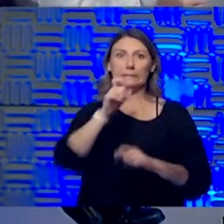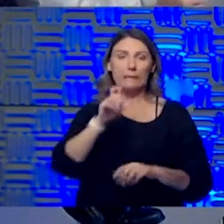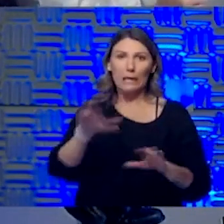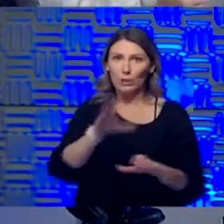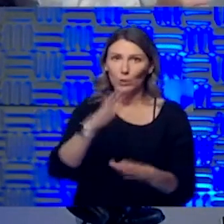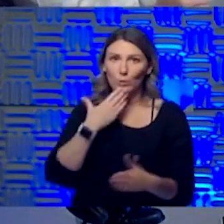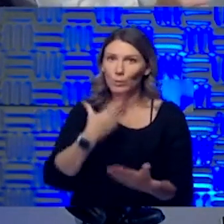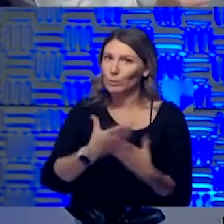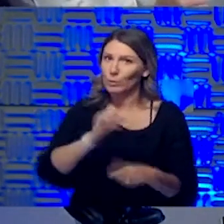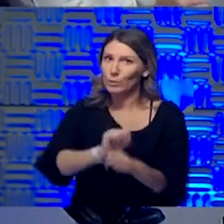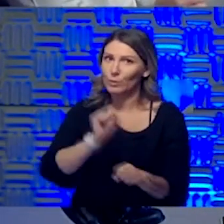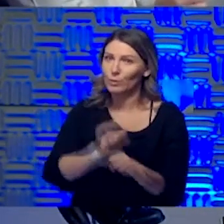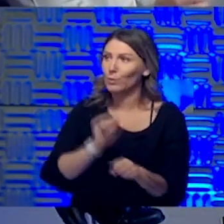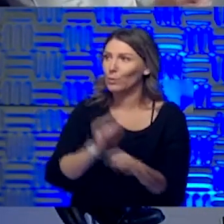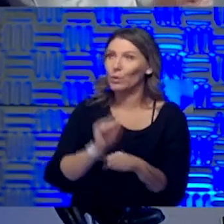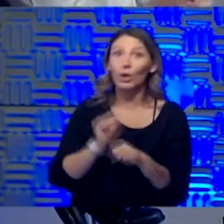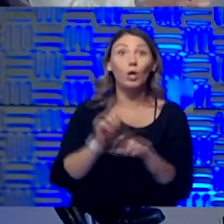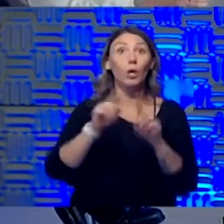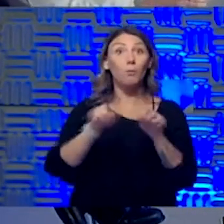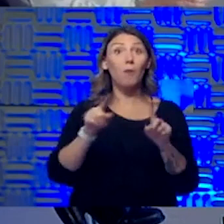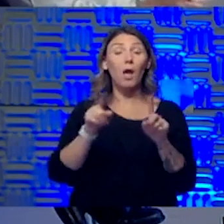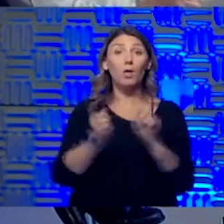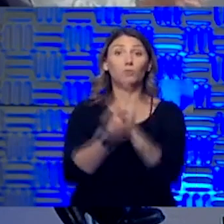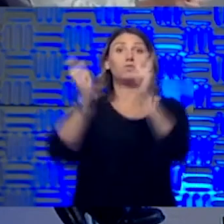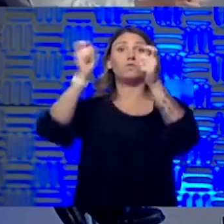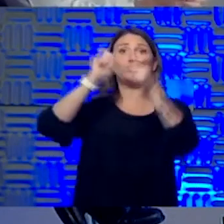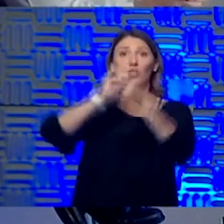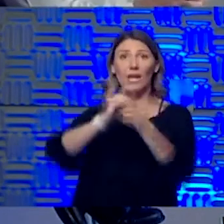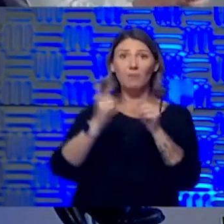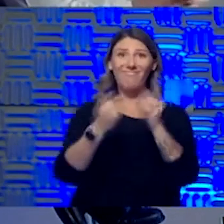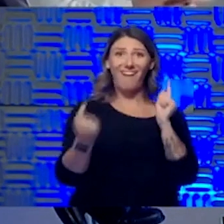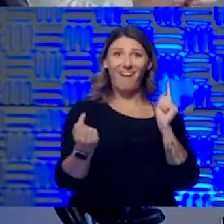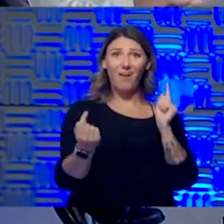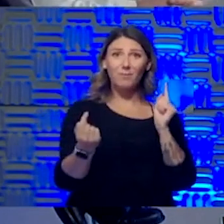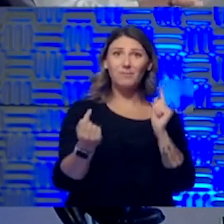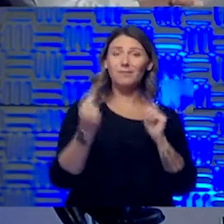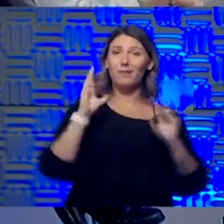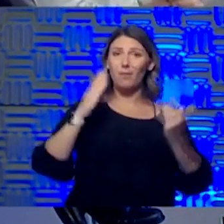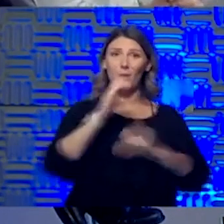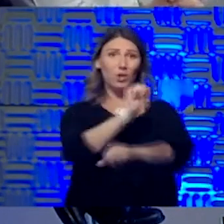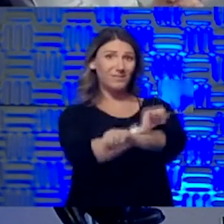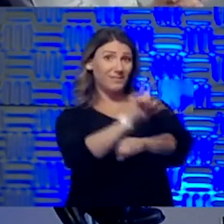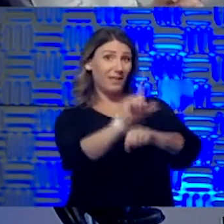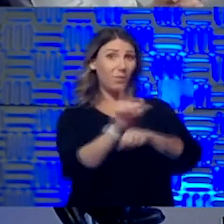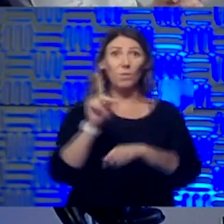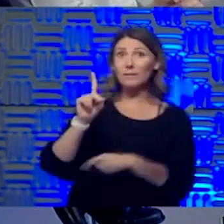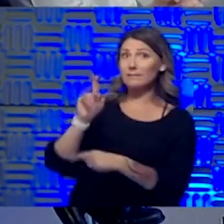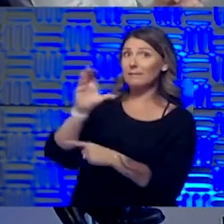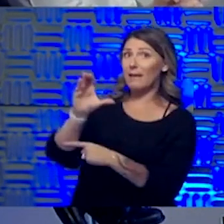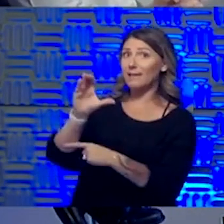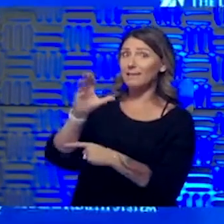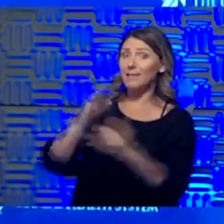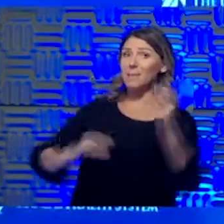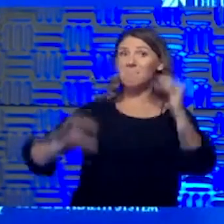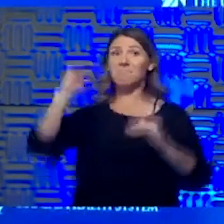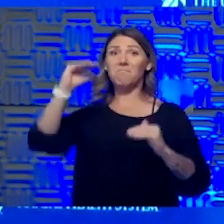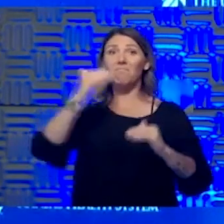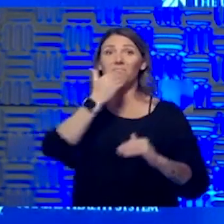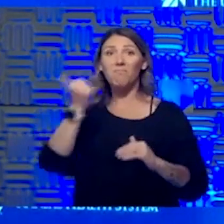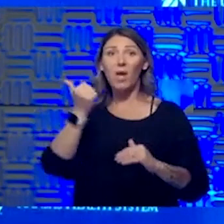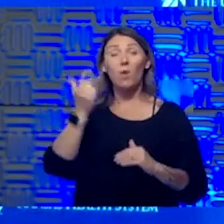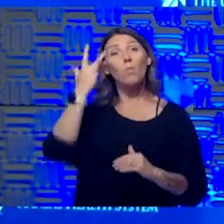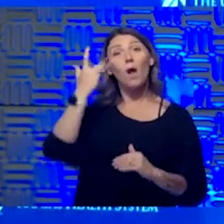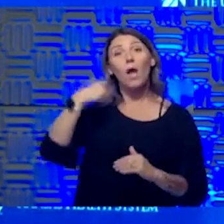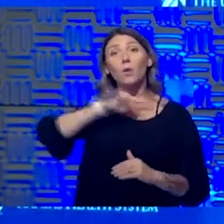time we've done better in Kansas city than St. Louis has done. And one of the questions we have before is why. And I think part of it is we sheltered in